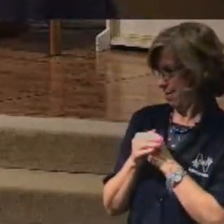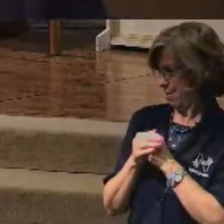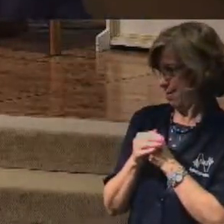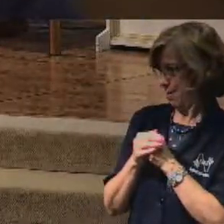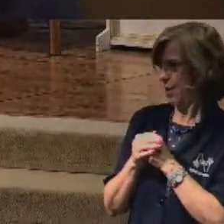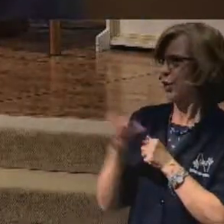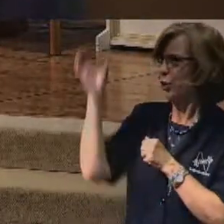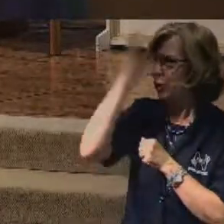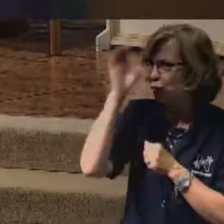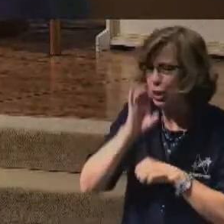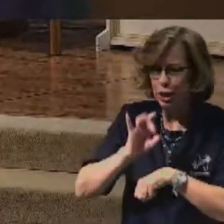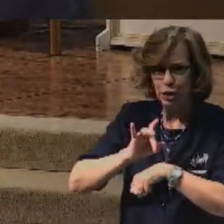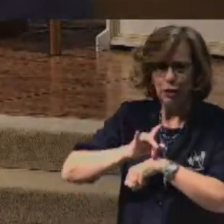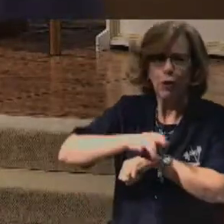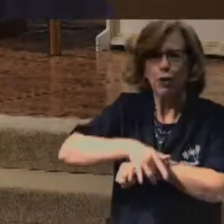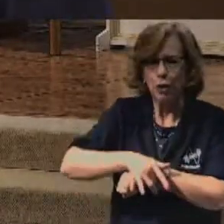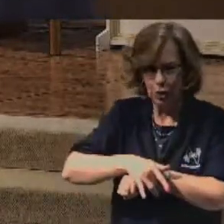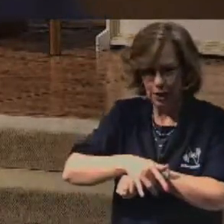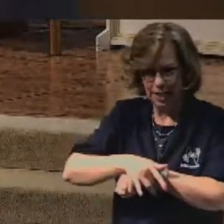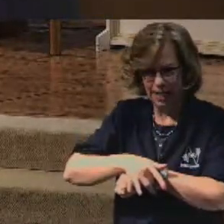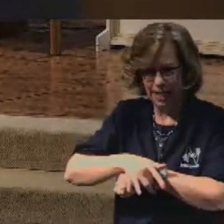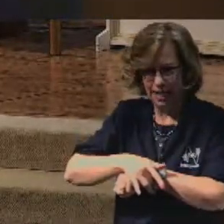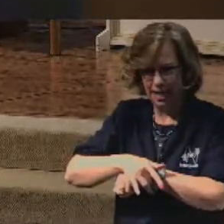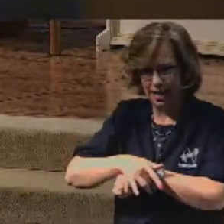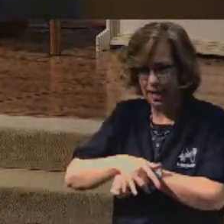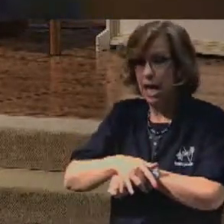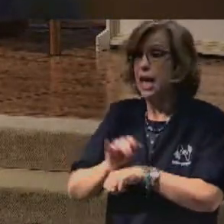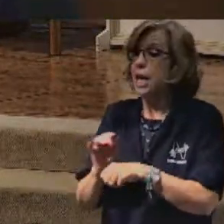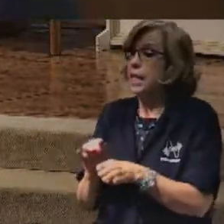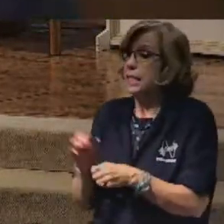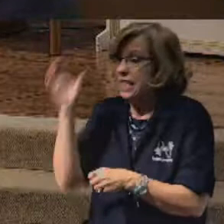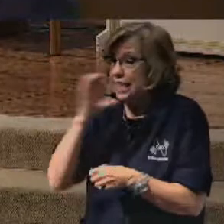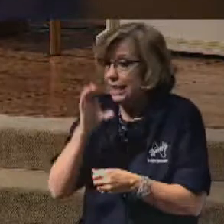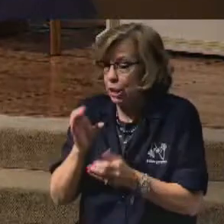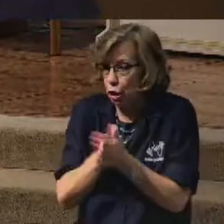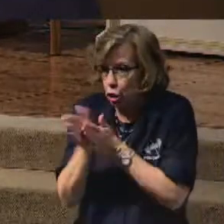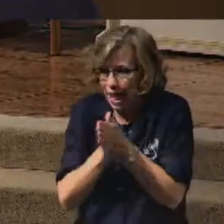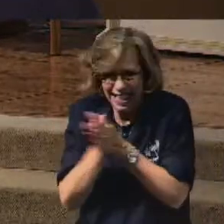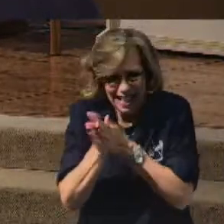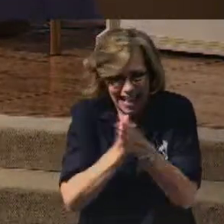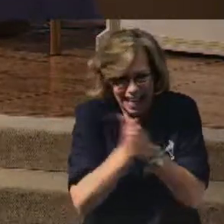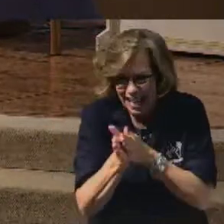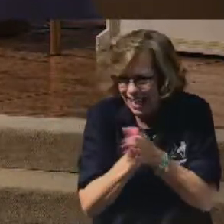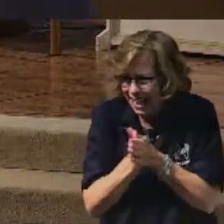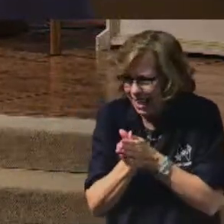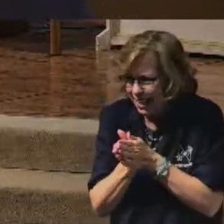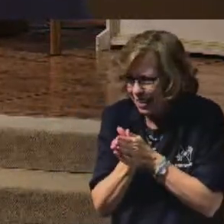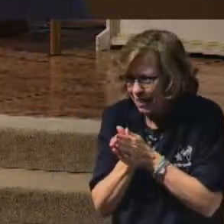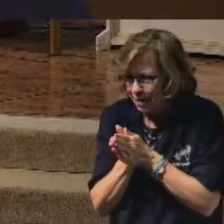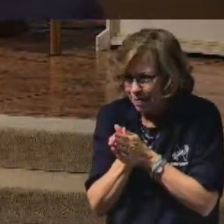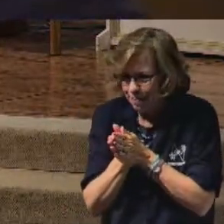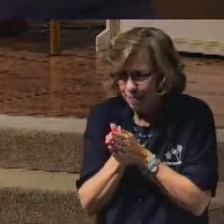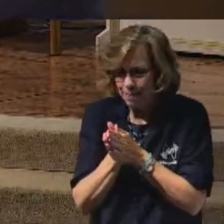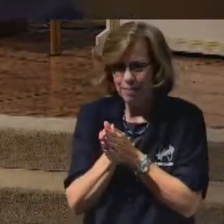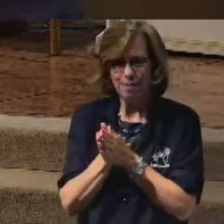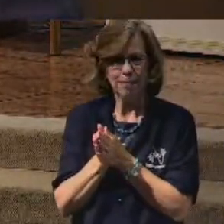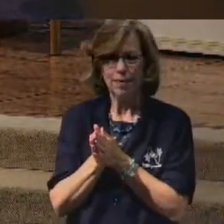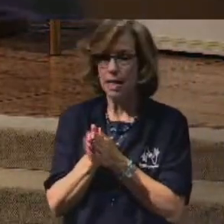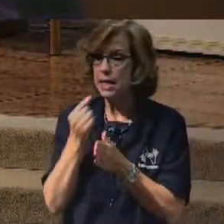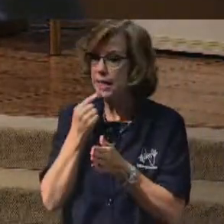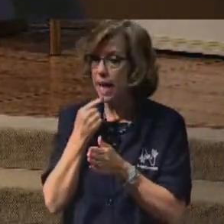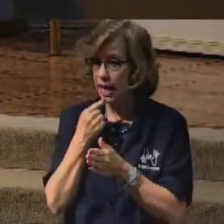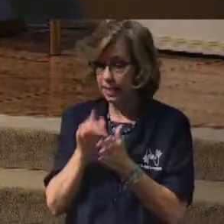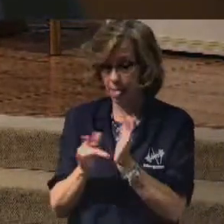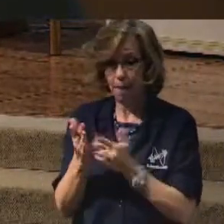Seek early. Seek secondly. Seek earnestly. Earnestly. Jeremiah 29 and verse 13. ye shall